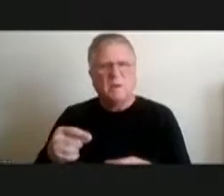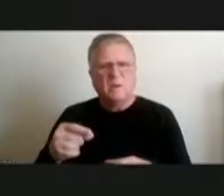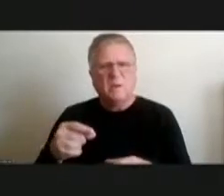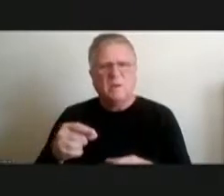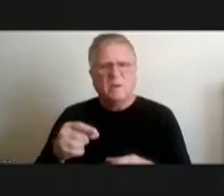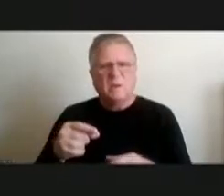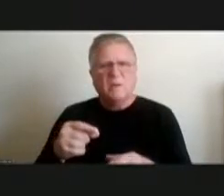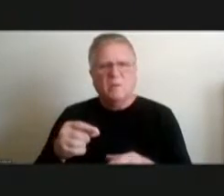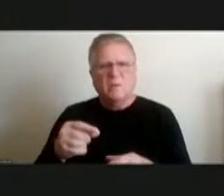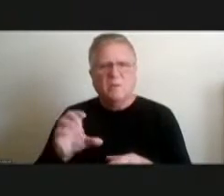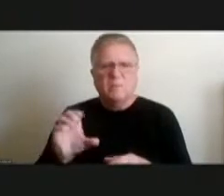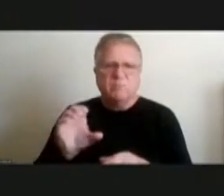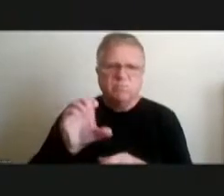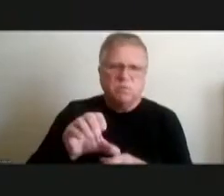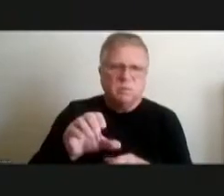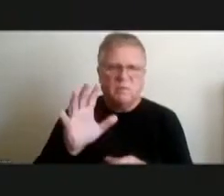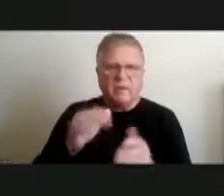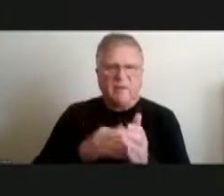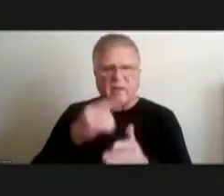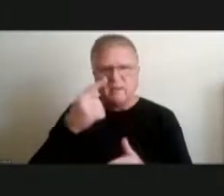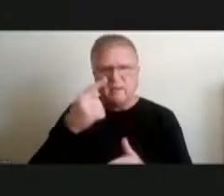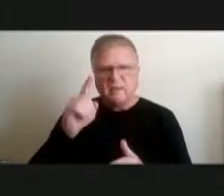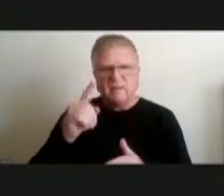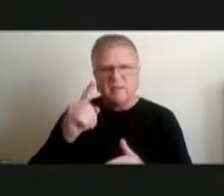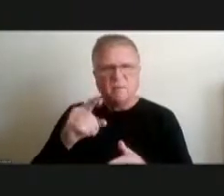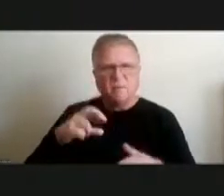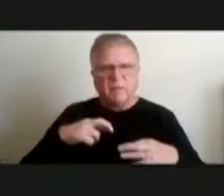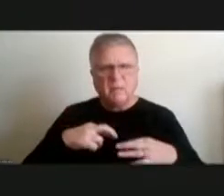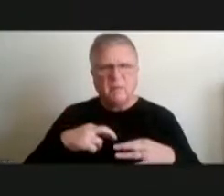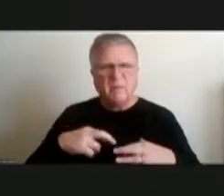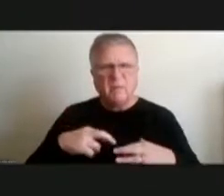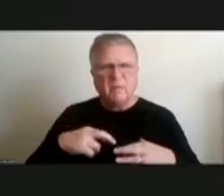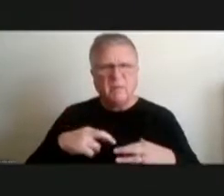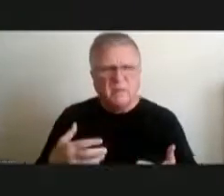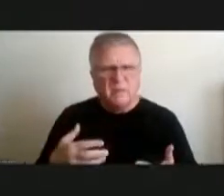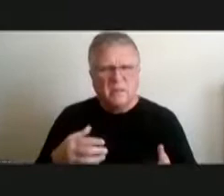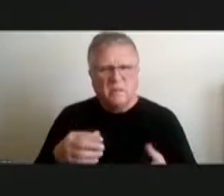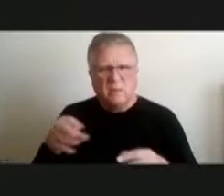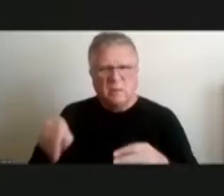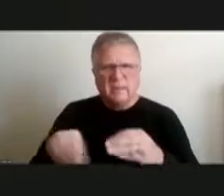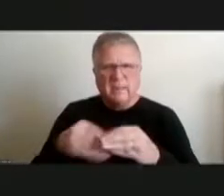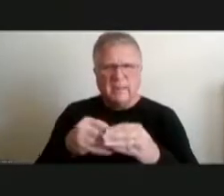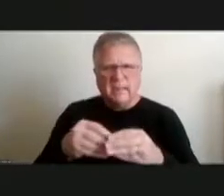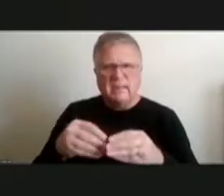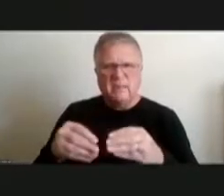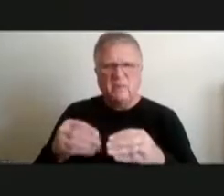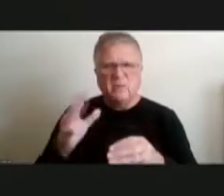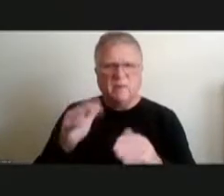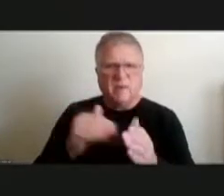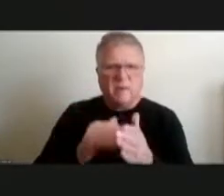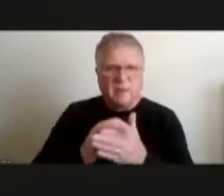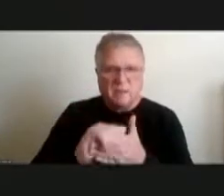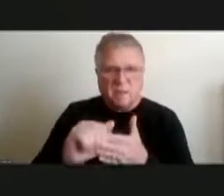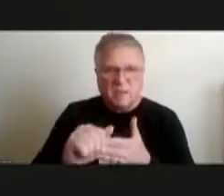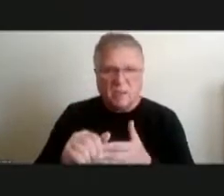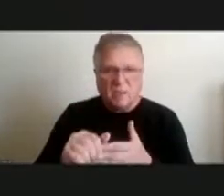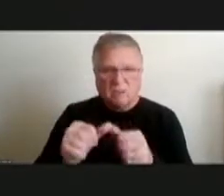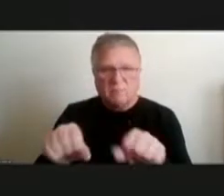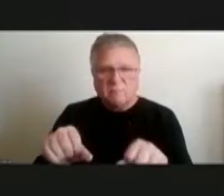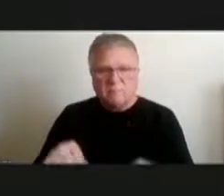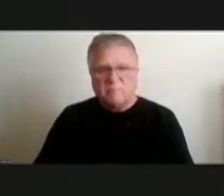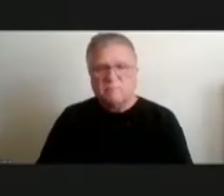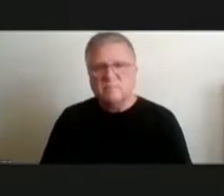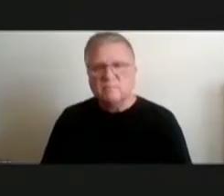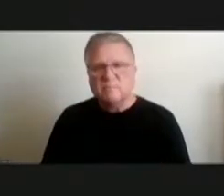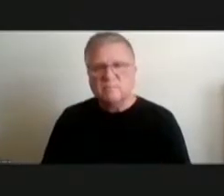ems 5000 that's just we just put an additional 5000 in so what so what